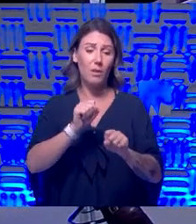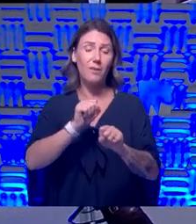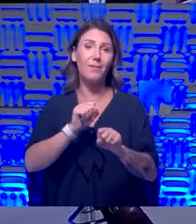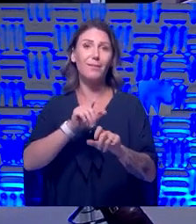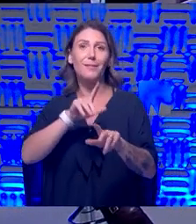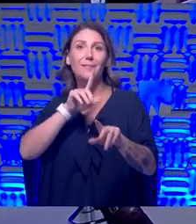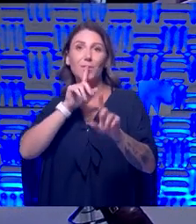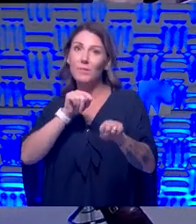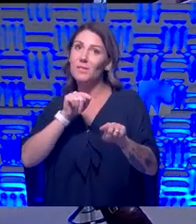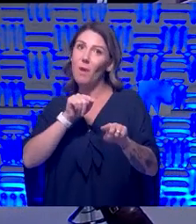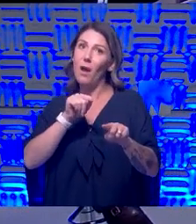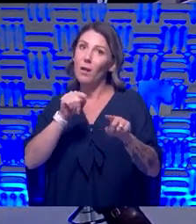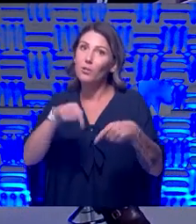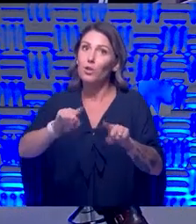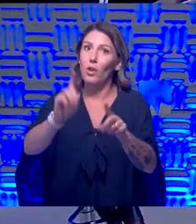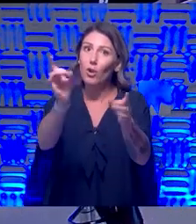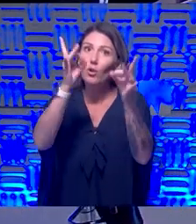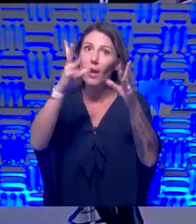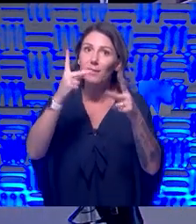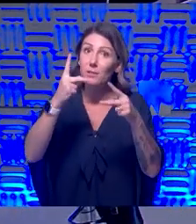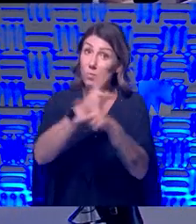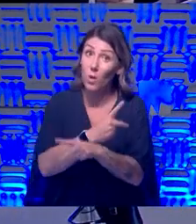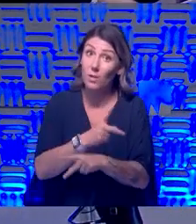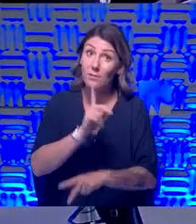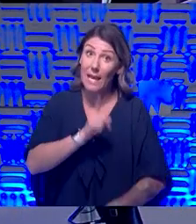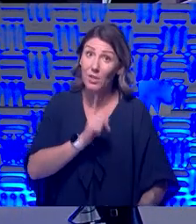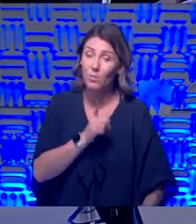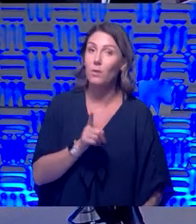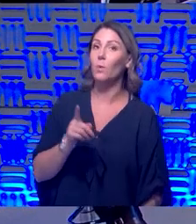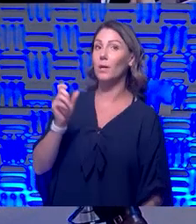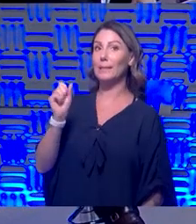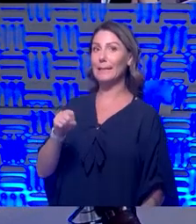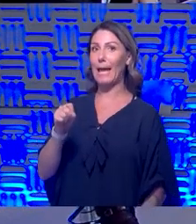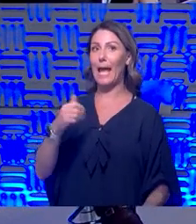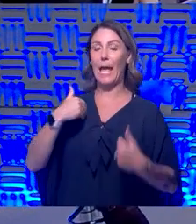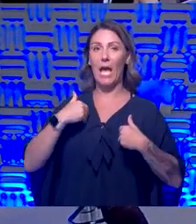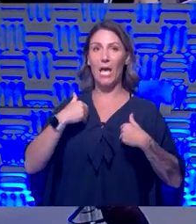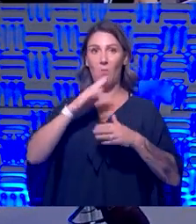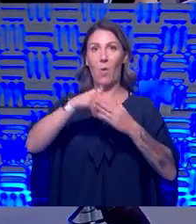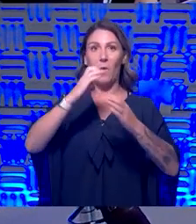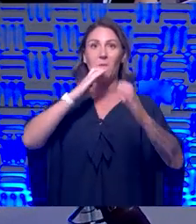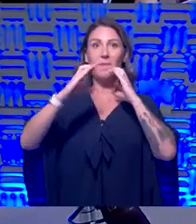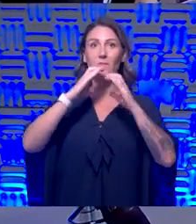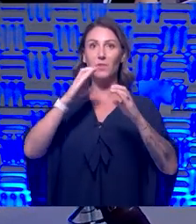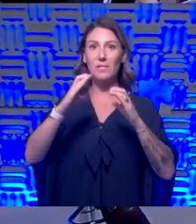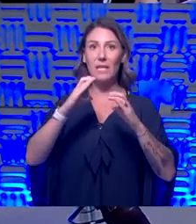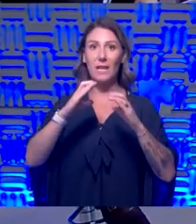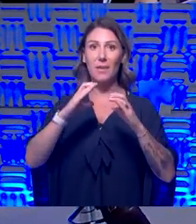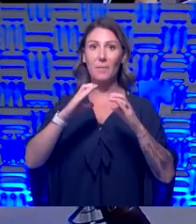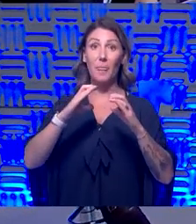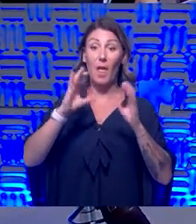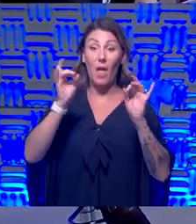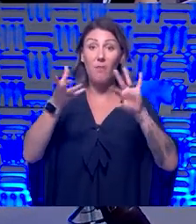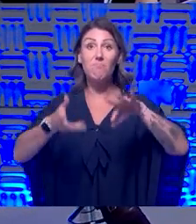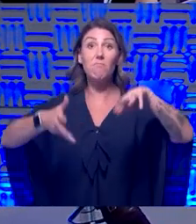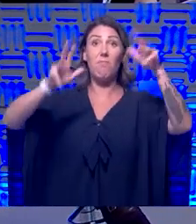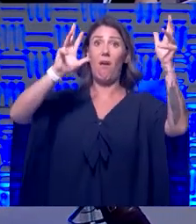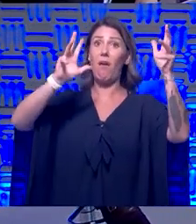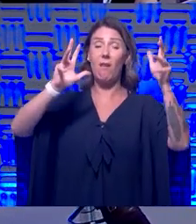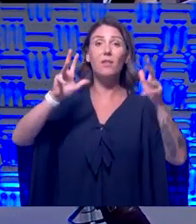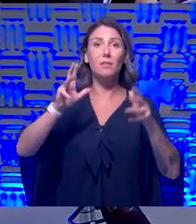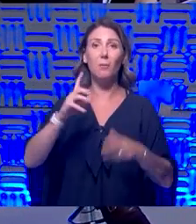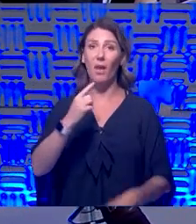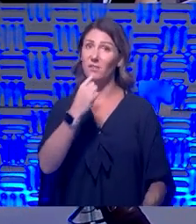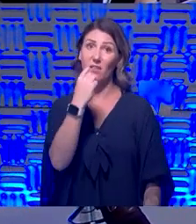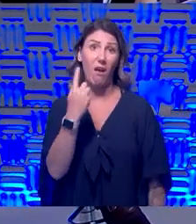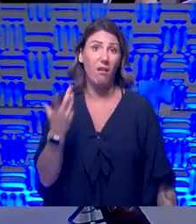worse. Yeah, it is. I told the CFT yesterday, we were having this big conversation. I'm like, look guys, pandemic suck. I'm just going to be honest. They are